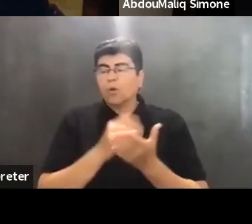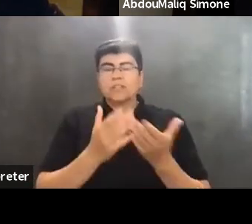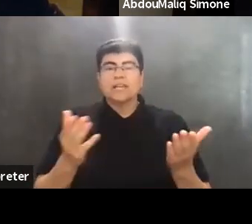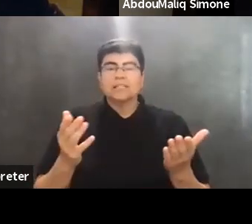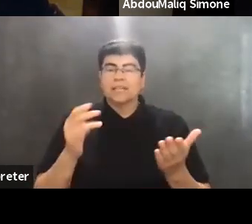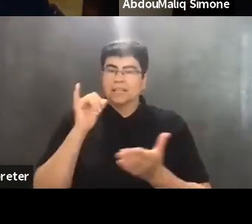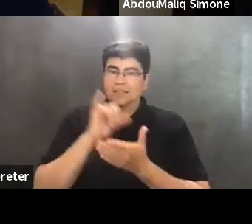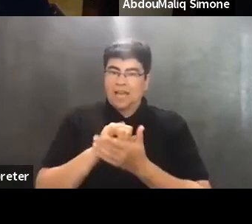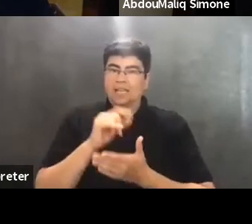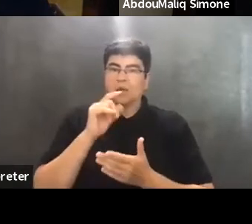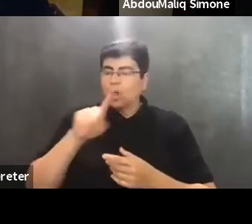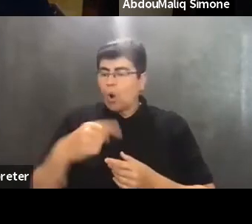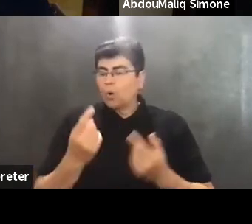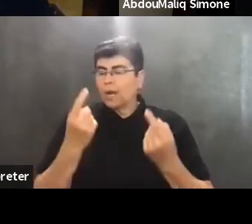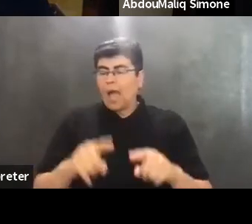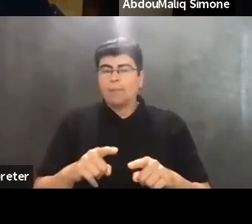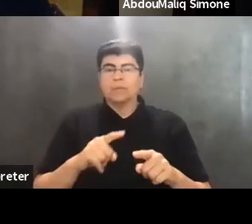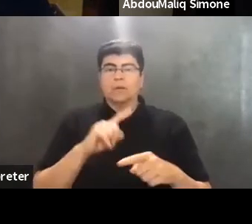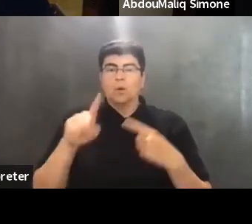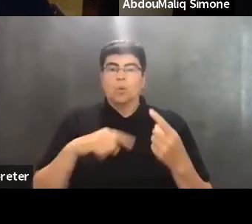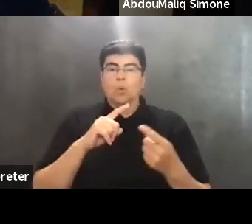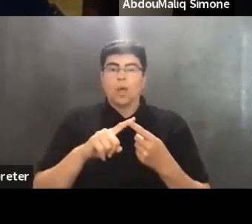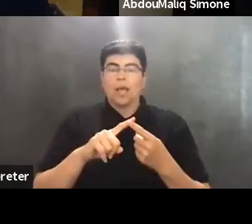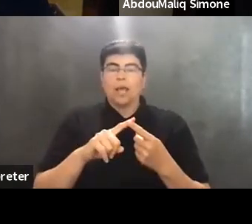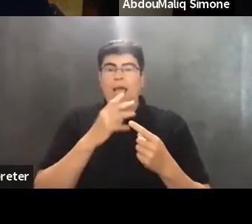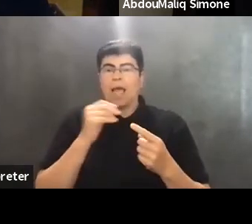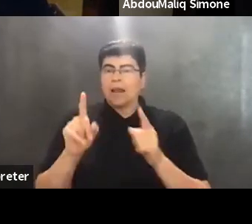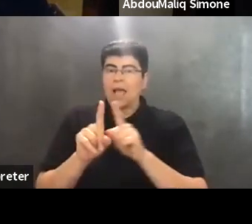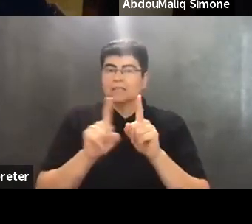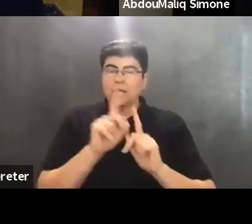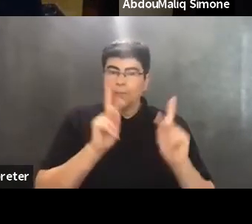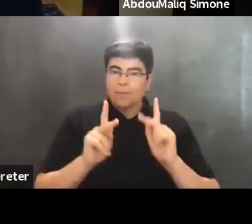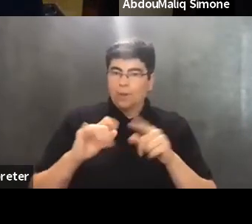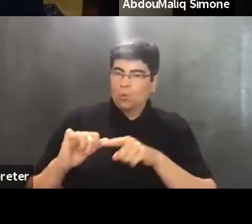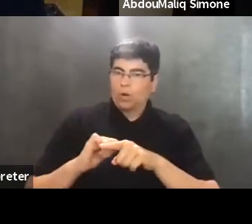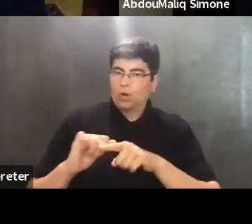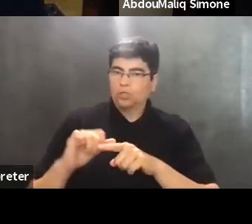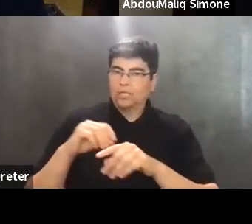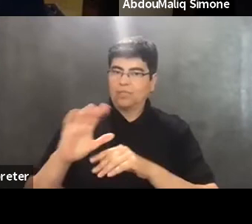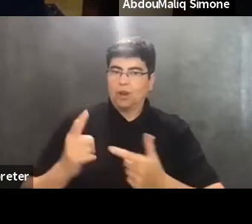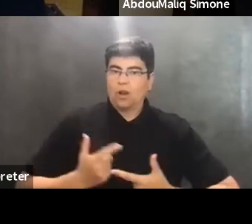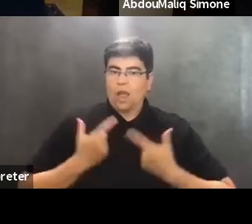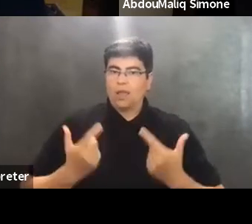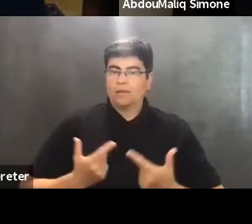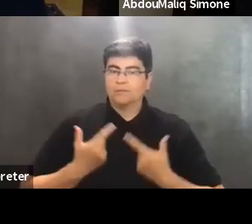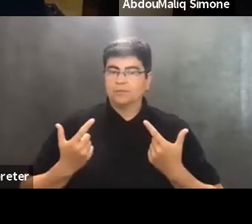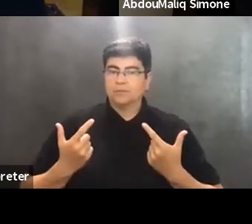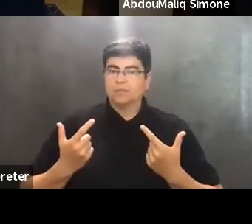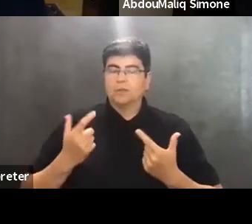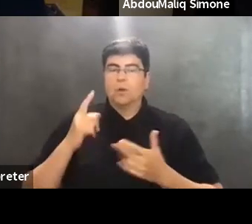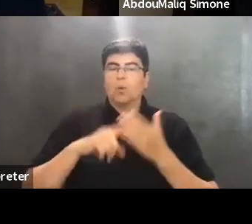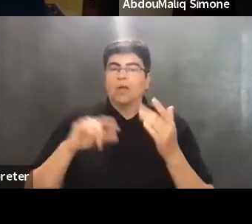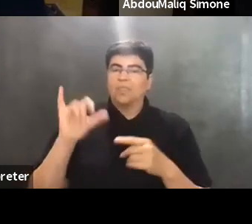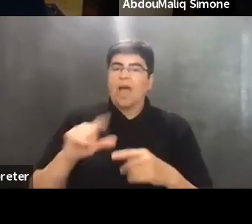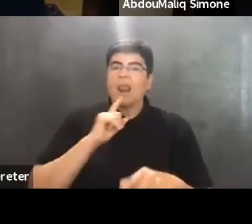only happen when, and as people rehearse in their lives, what that